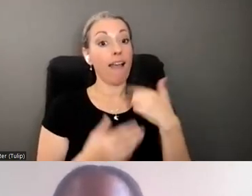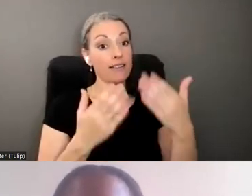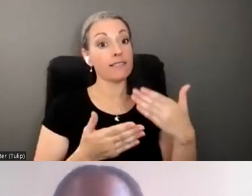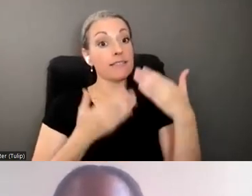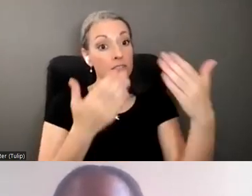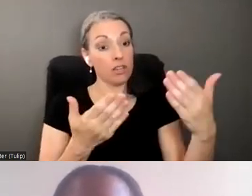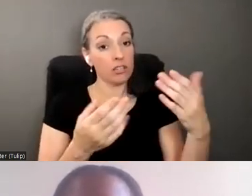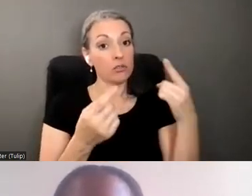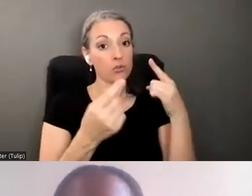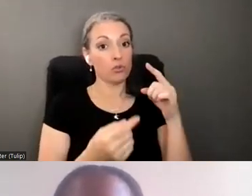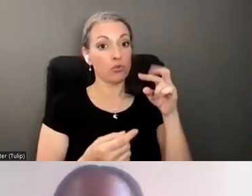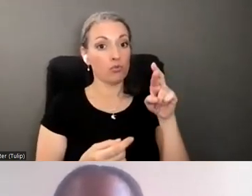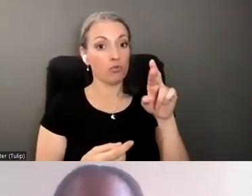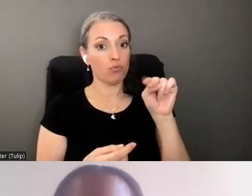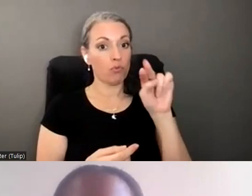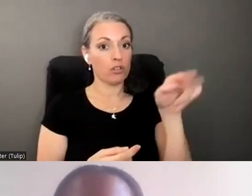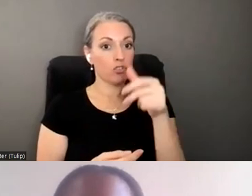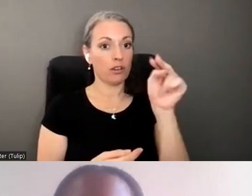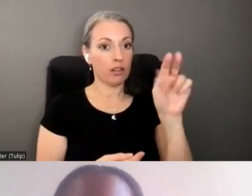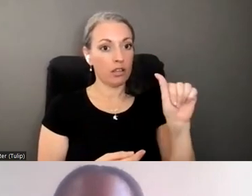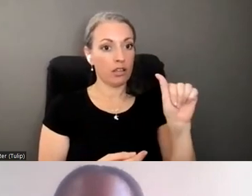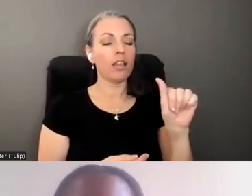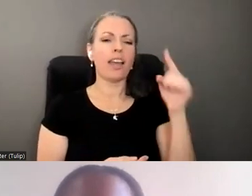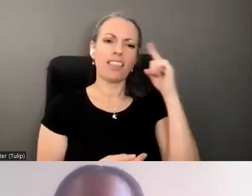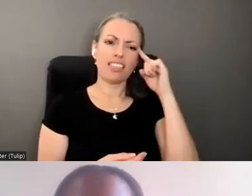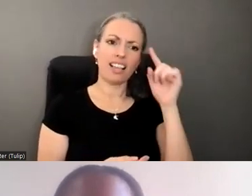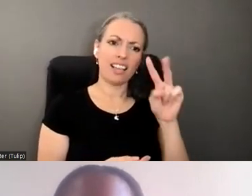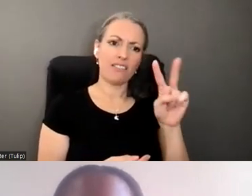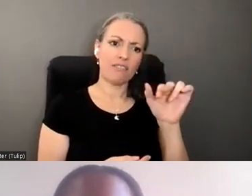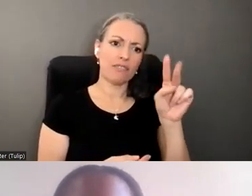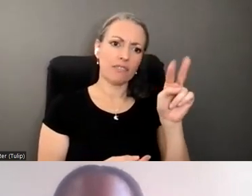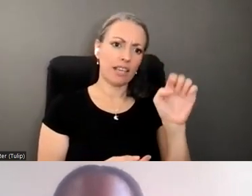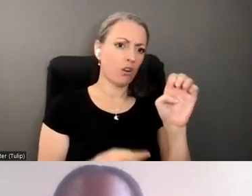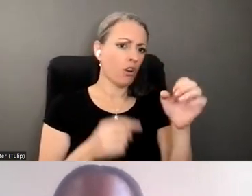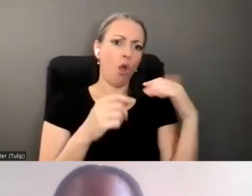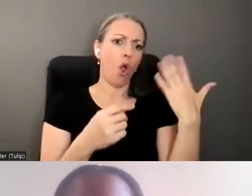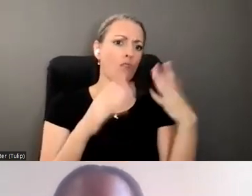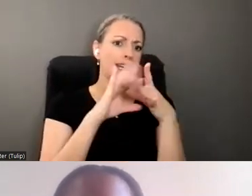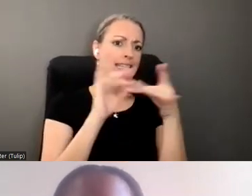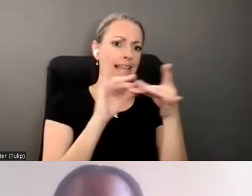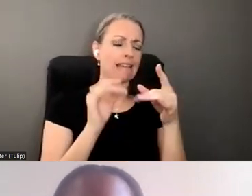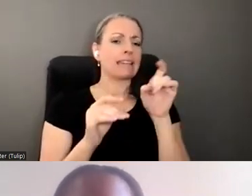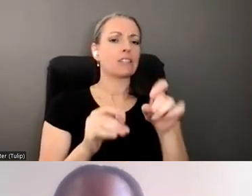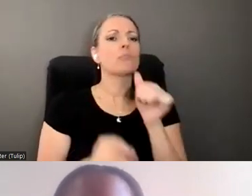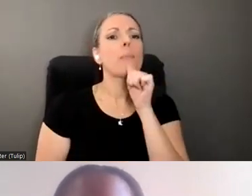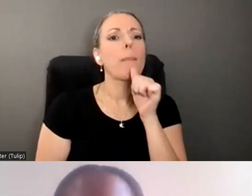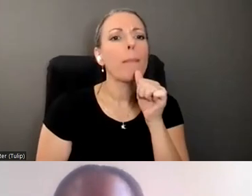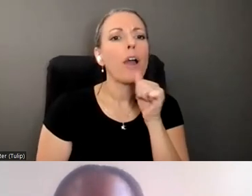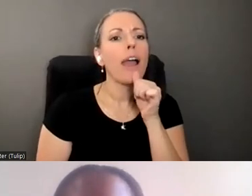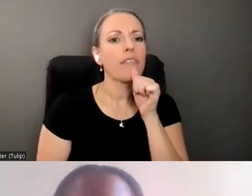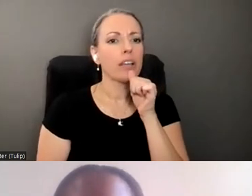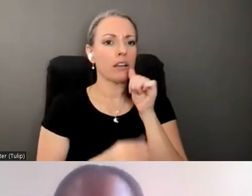to Ranjana that, and I think, Vivian, you already mentioned, there needs to be a private confidential